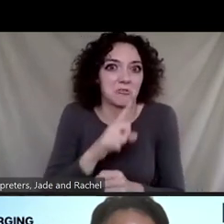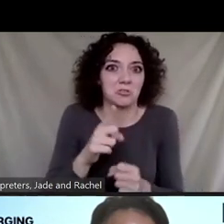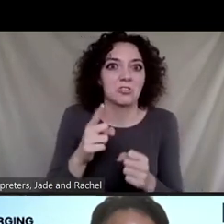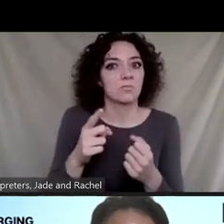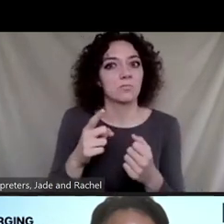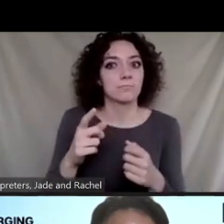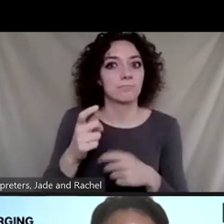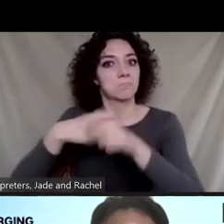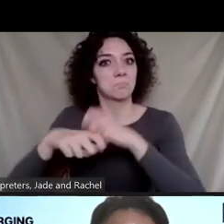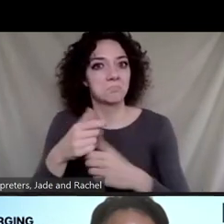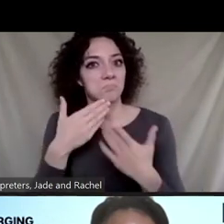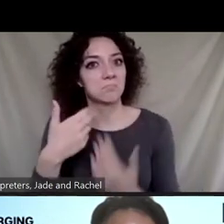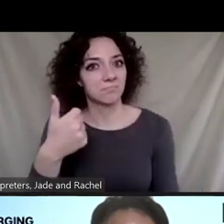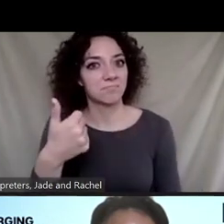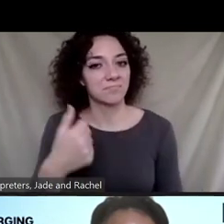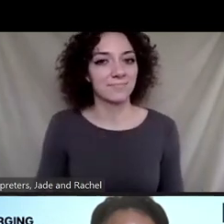Dr. Zimmerman?